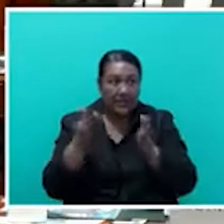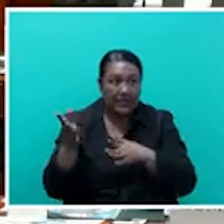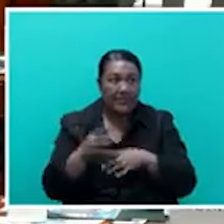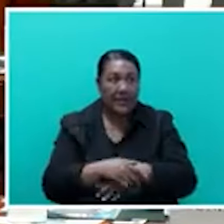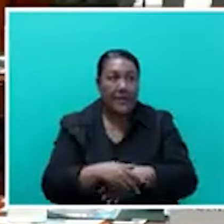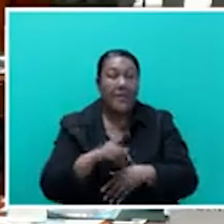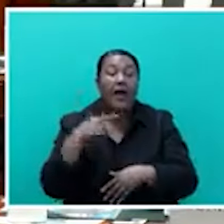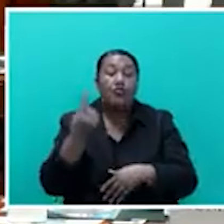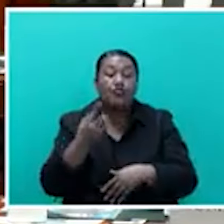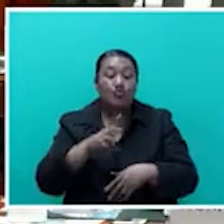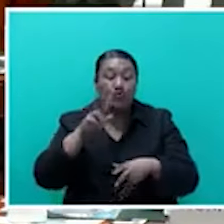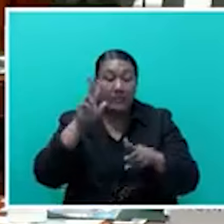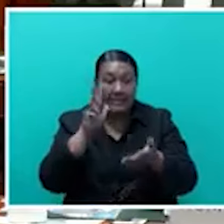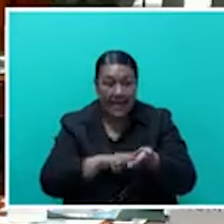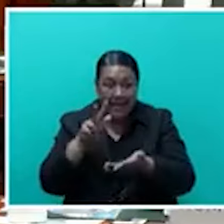on it and sell it.